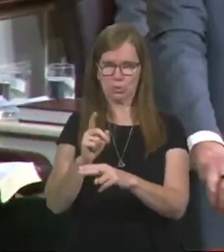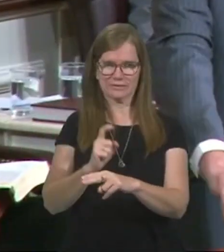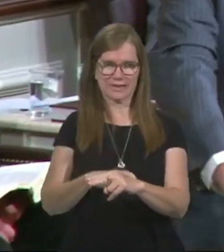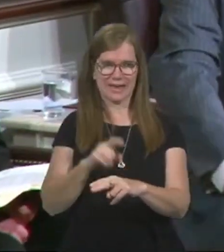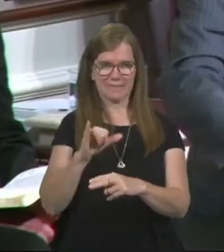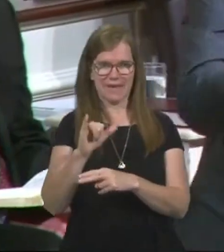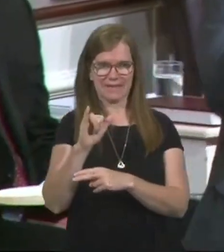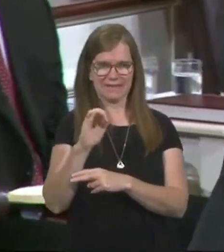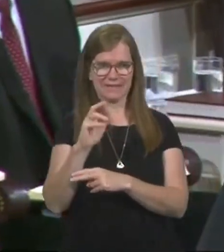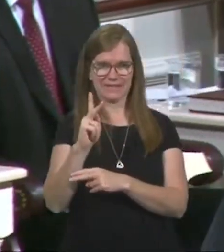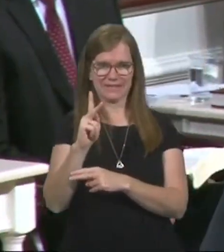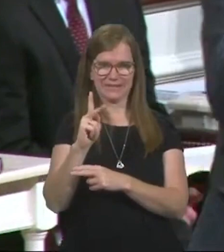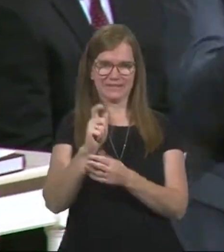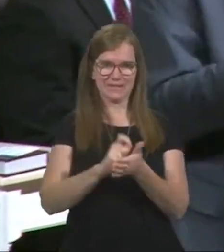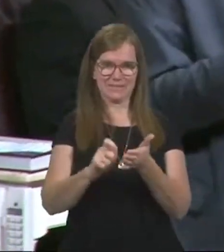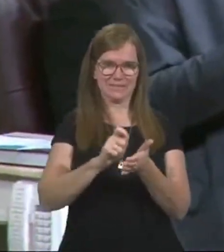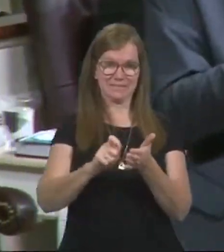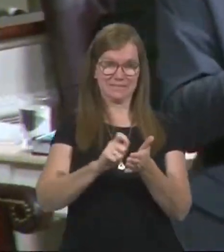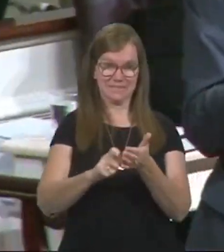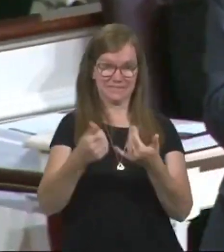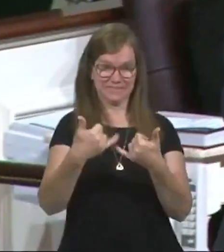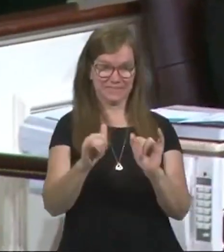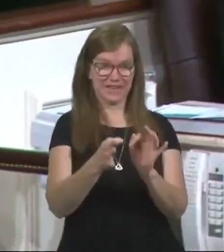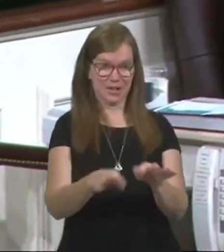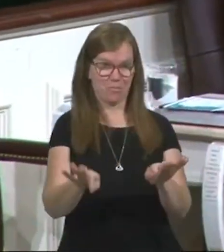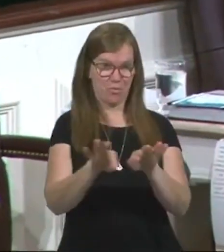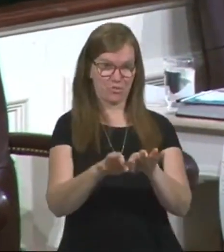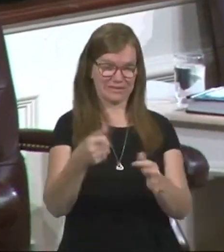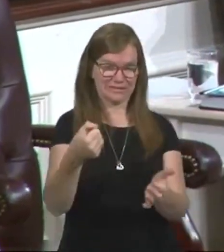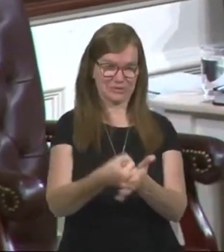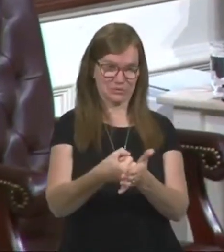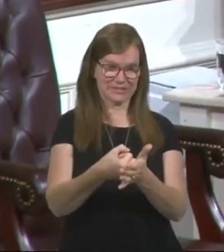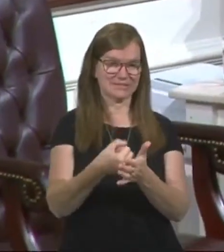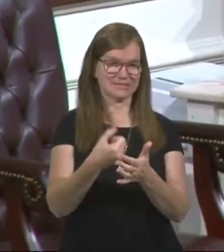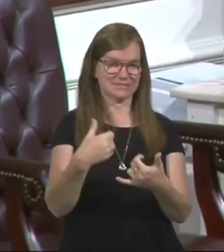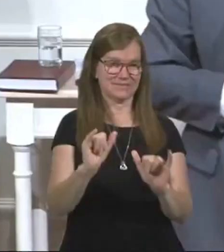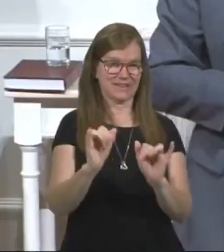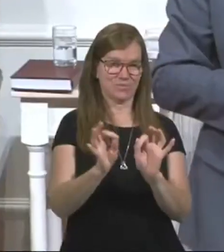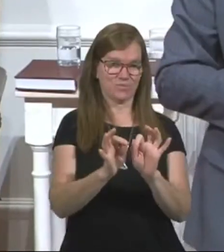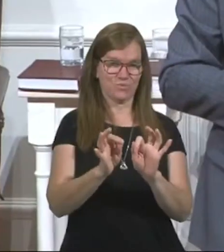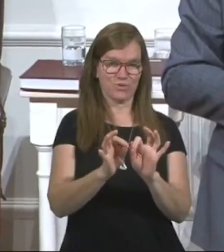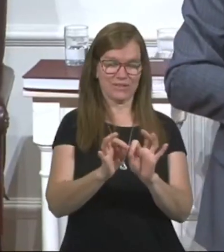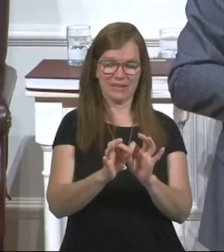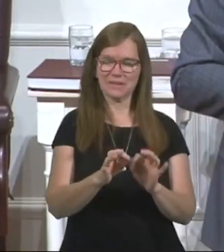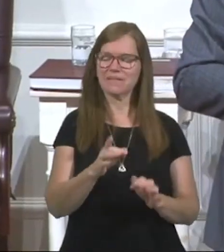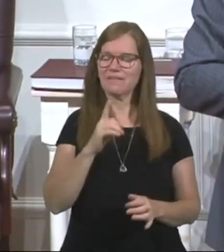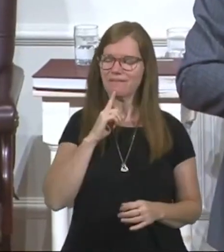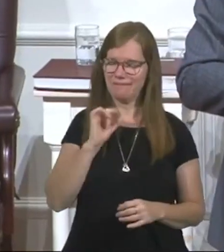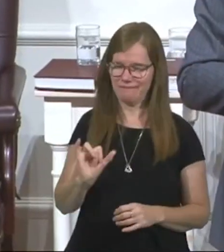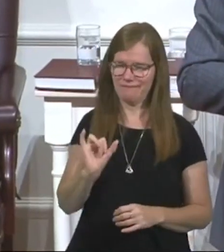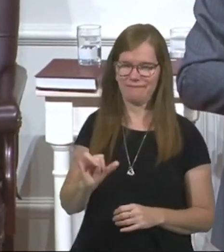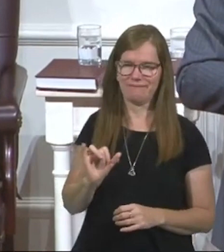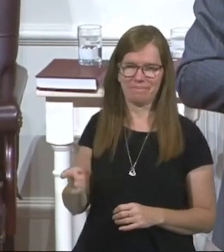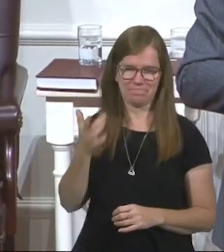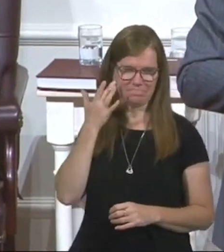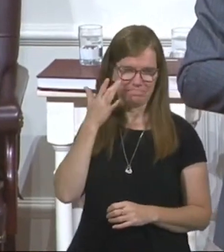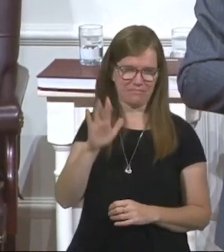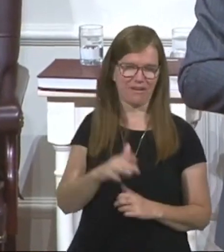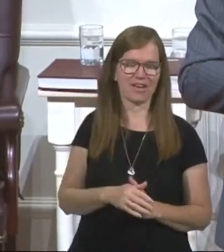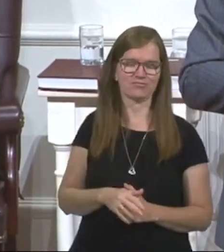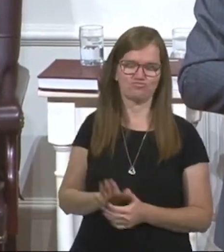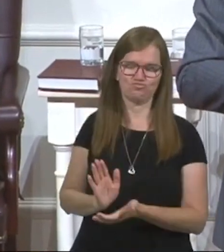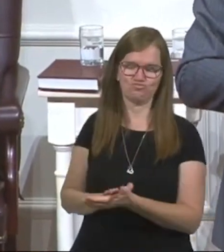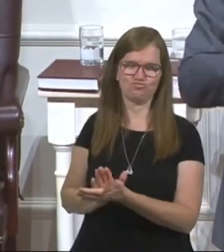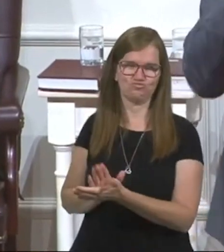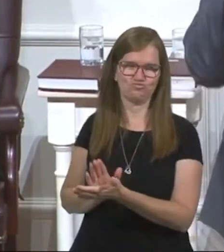his ink pen and his signature mattered, while he still had the boss's ring, he said, you know, that guy's pretty shrewd. I got to